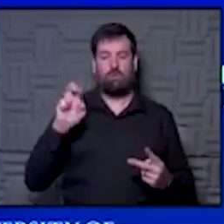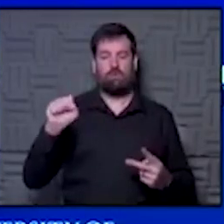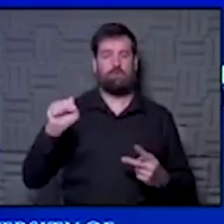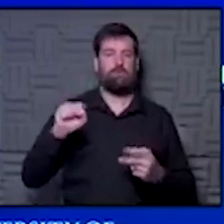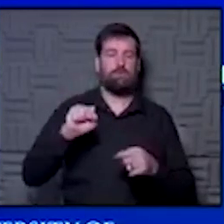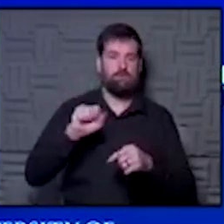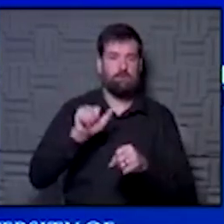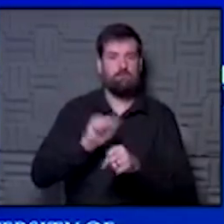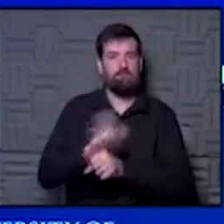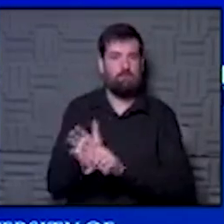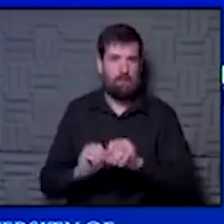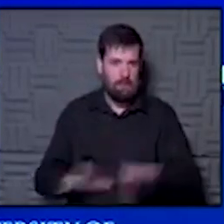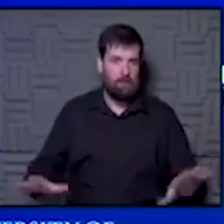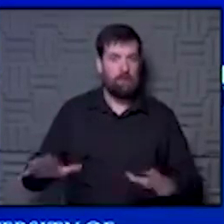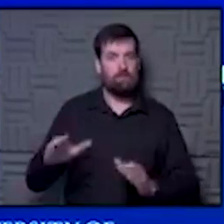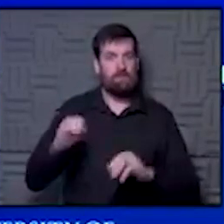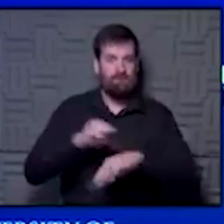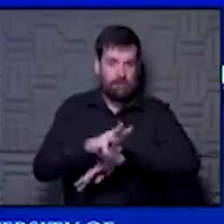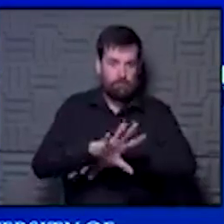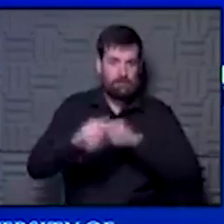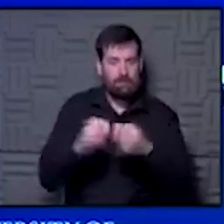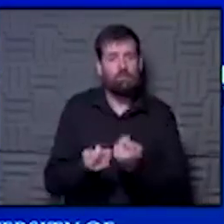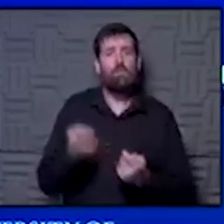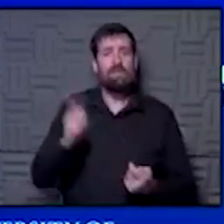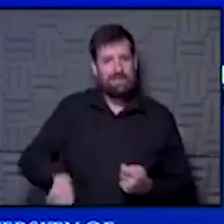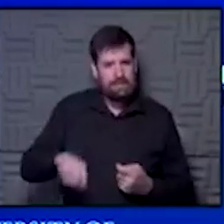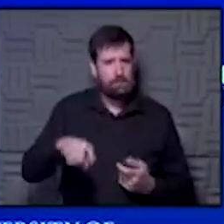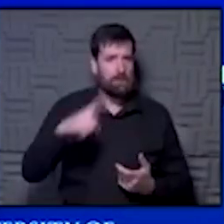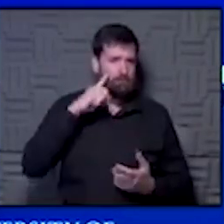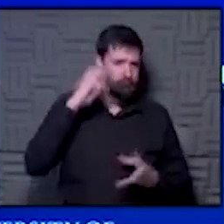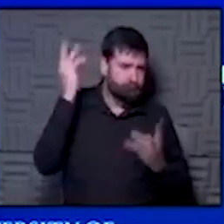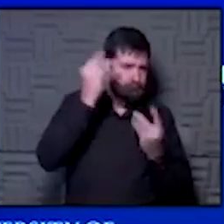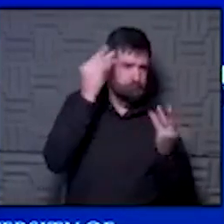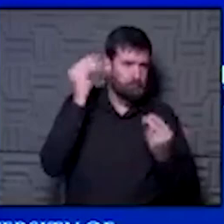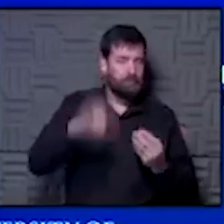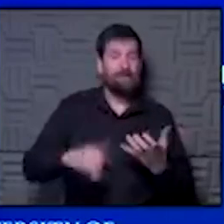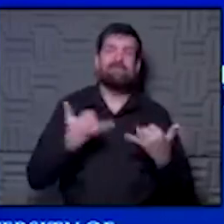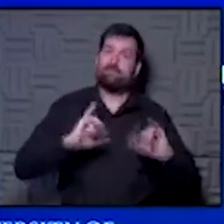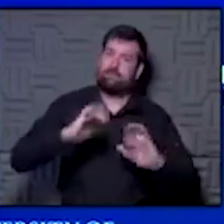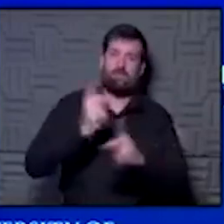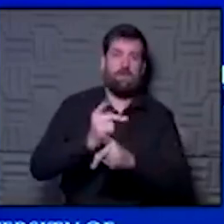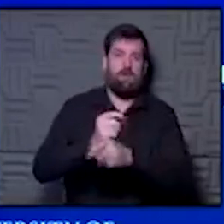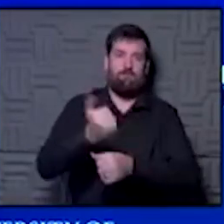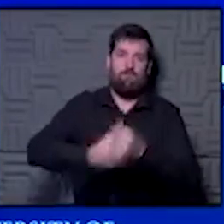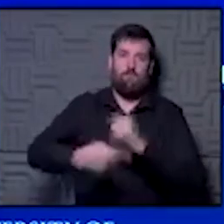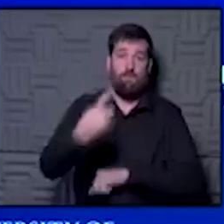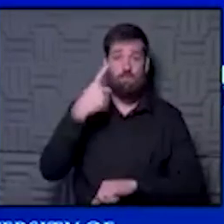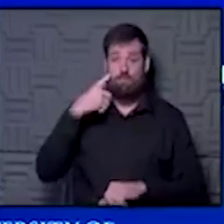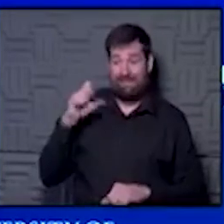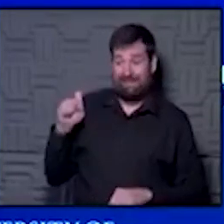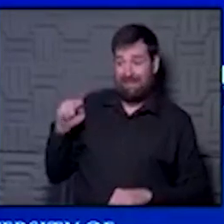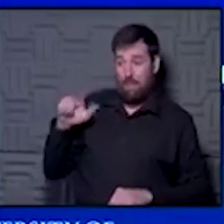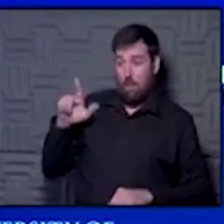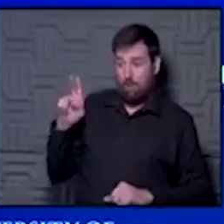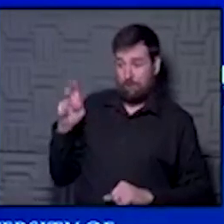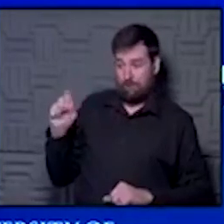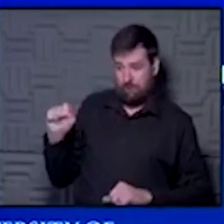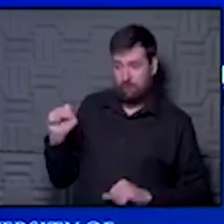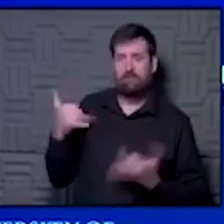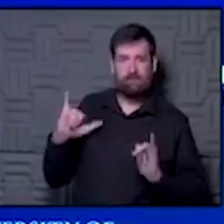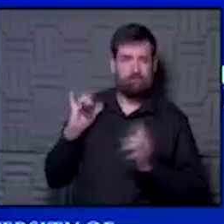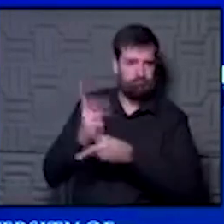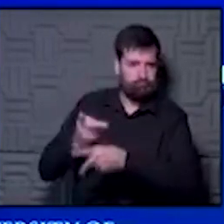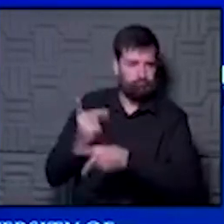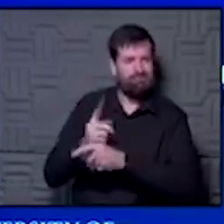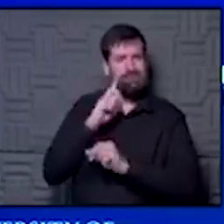team. We all need to be thoughtful about that. We are still taking care of everybody. I think St. Luke's is still taking care of everybody. think all of